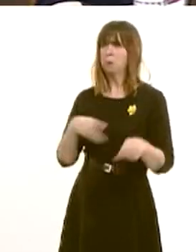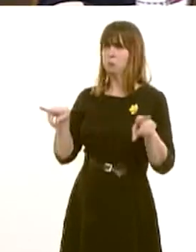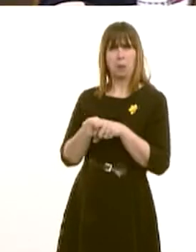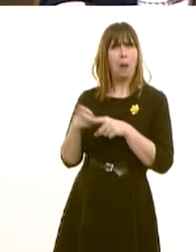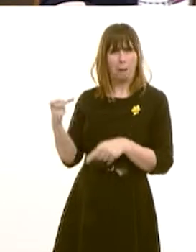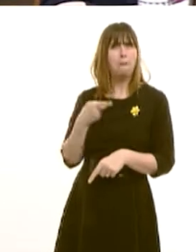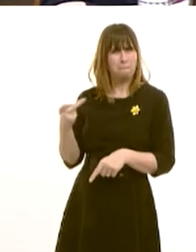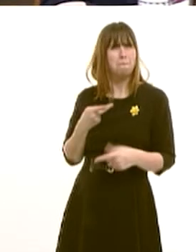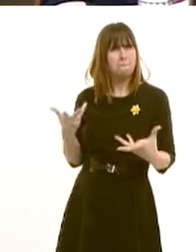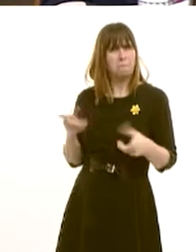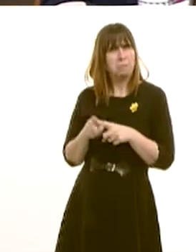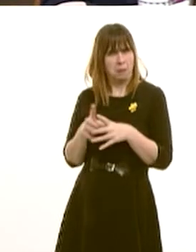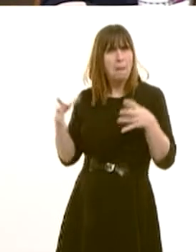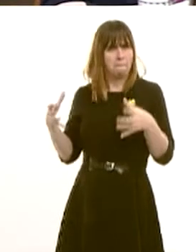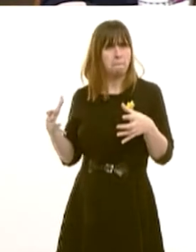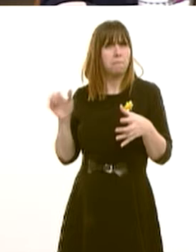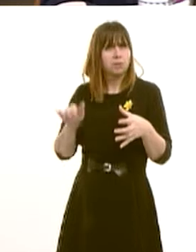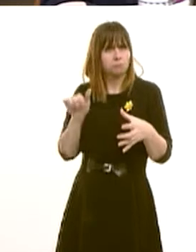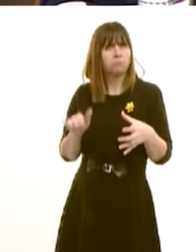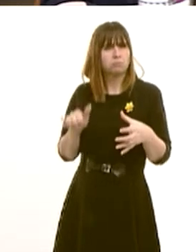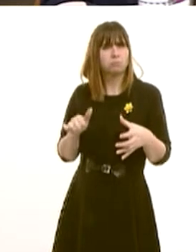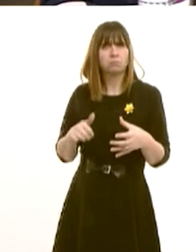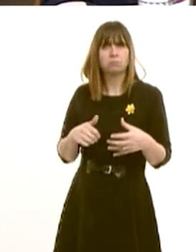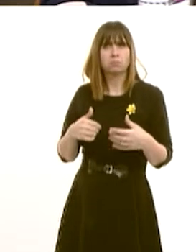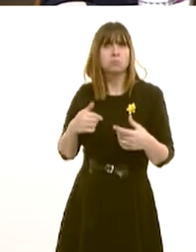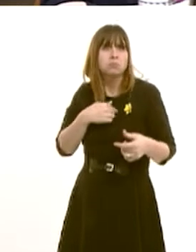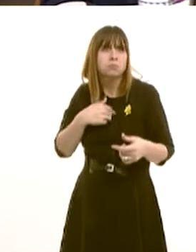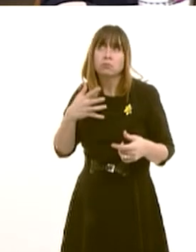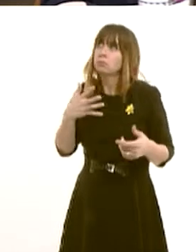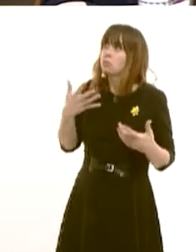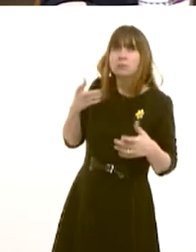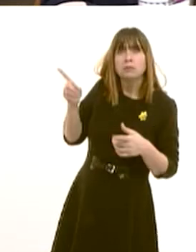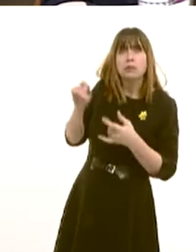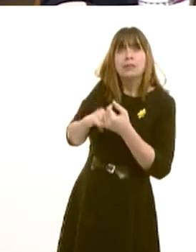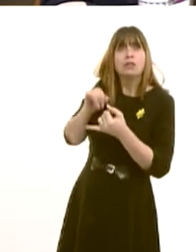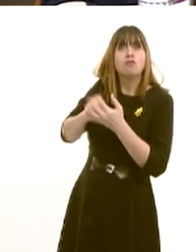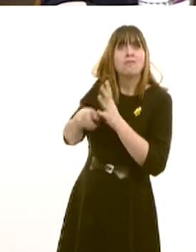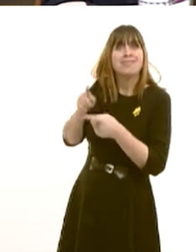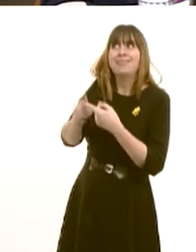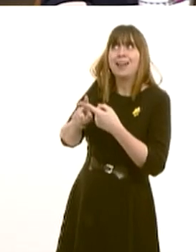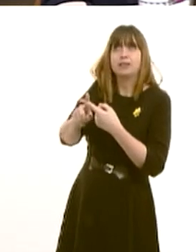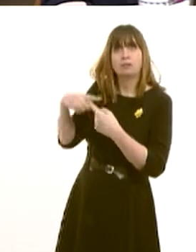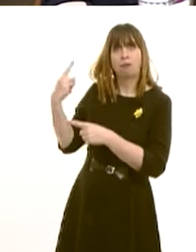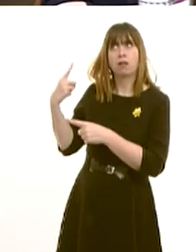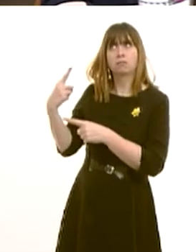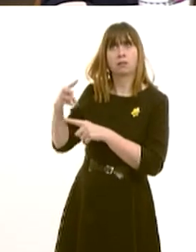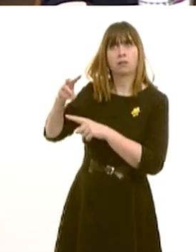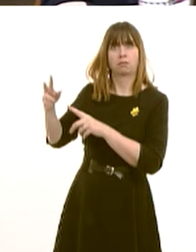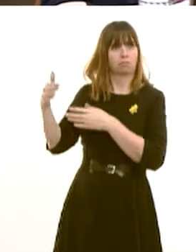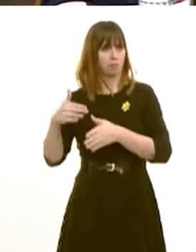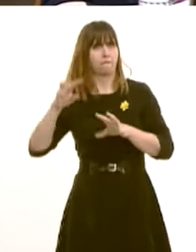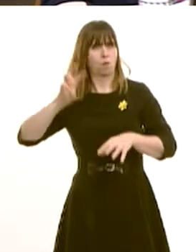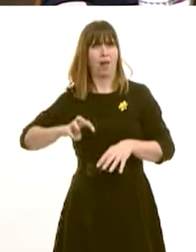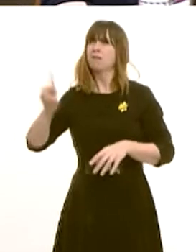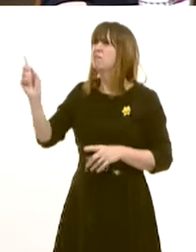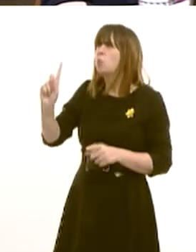was never going to be sustainable, and we wait to see what the Secretary of State wants to do next. But to my mind, Minister